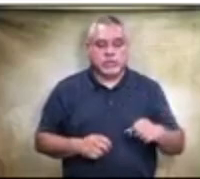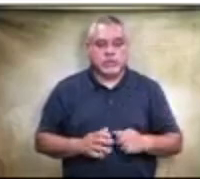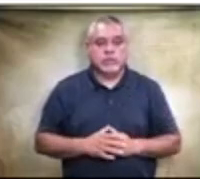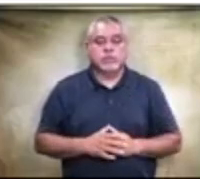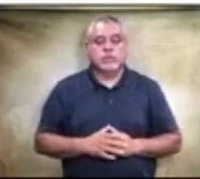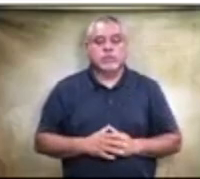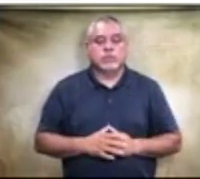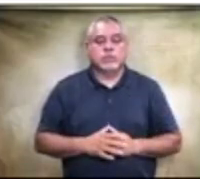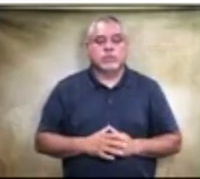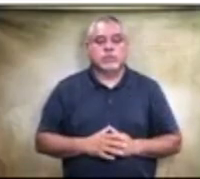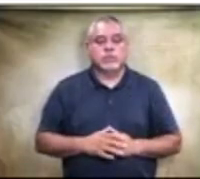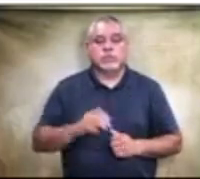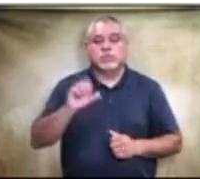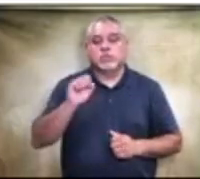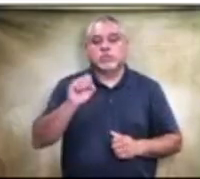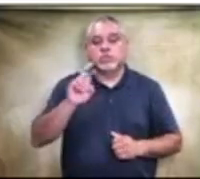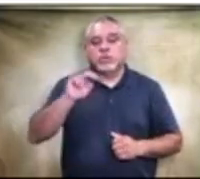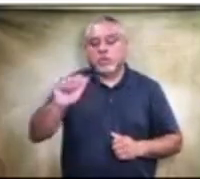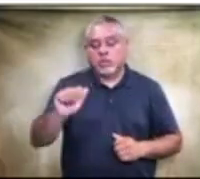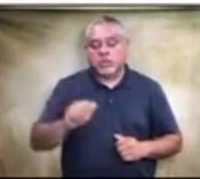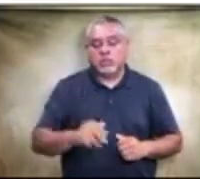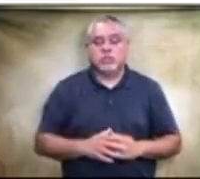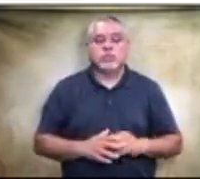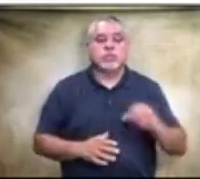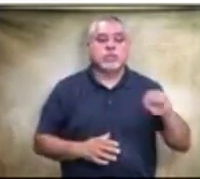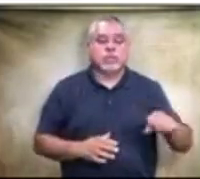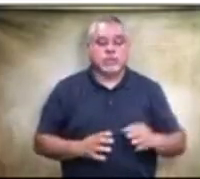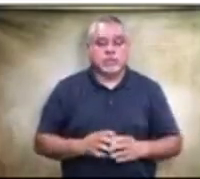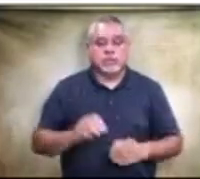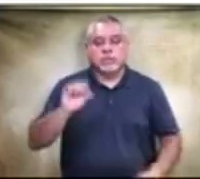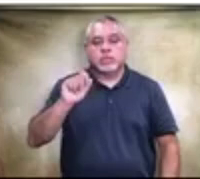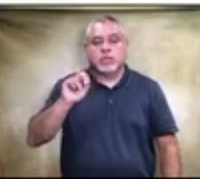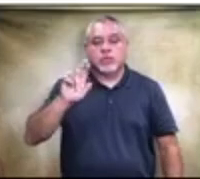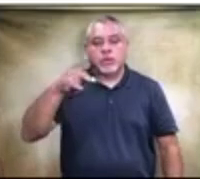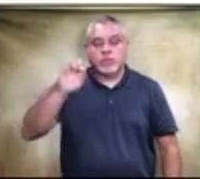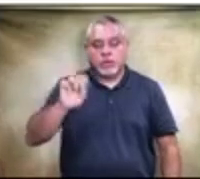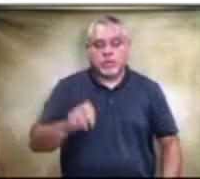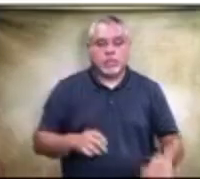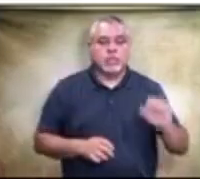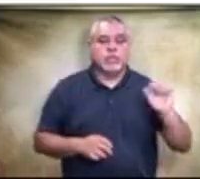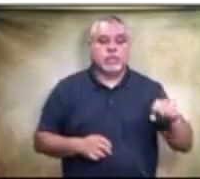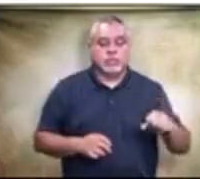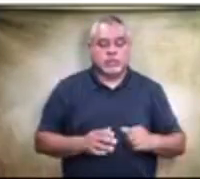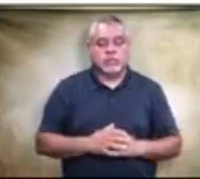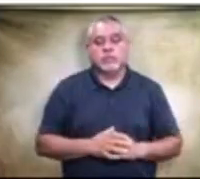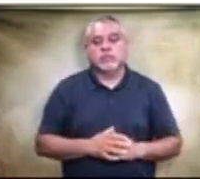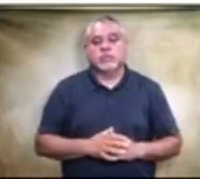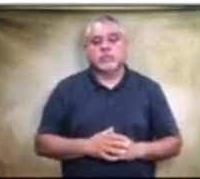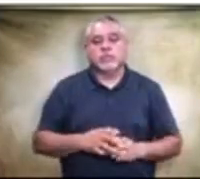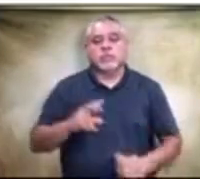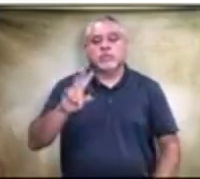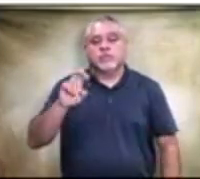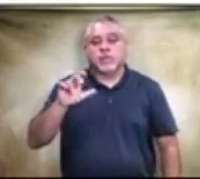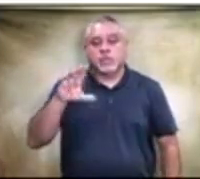yes ms thomas serna yes mr samaripa yes mr